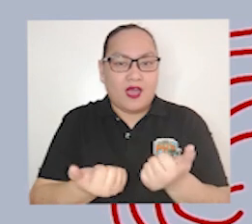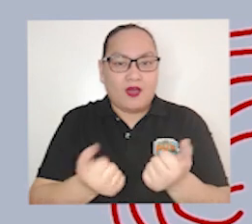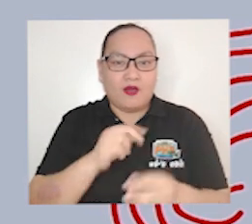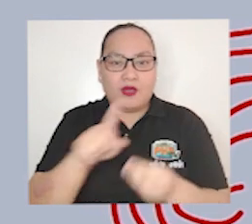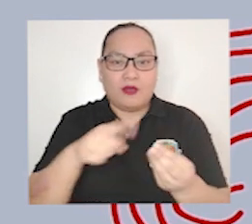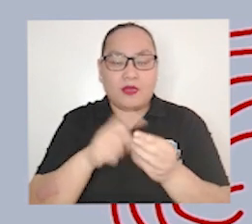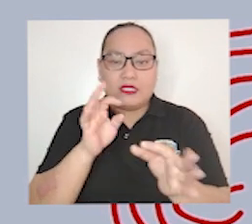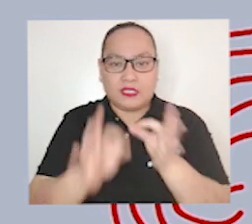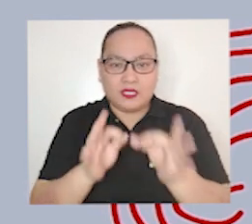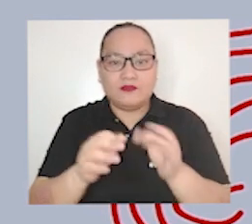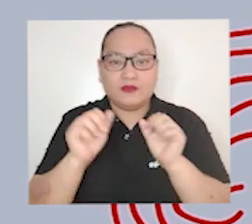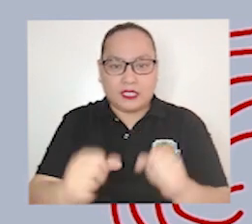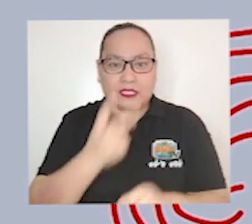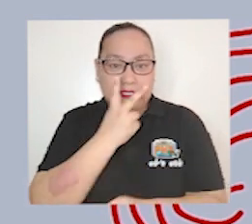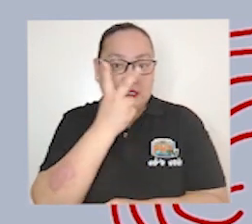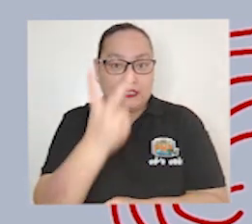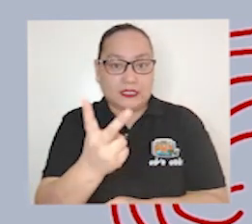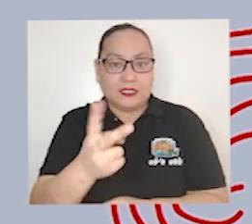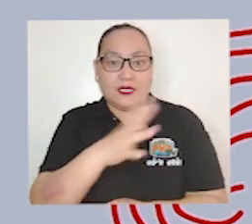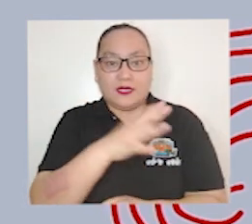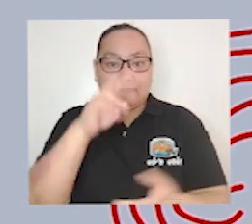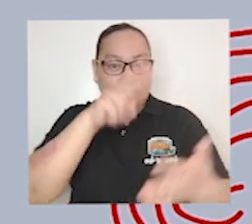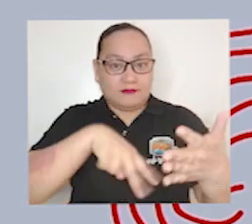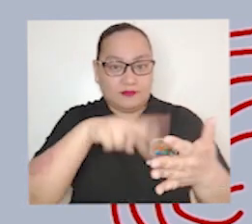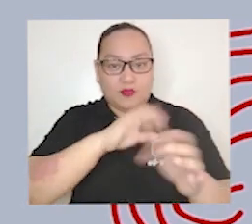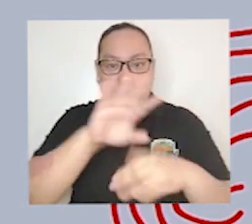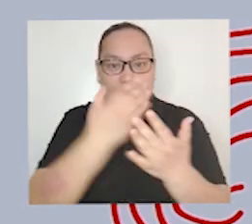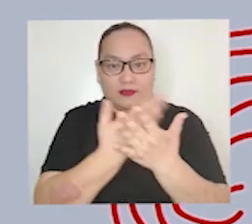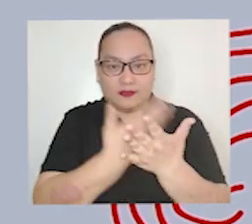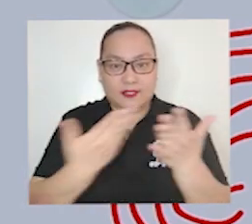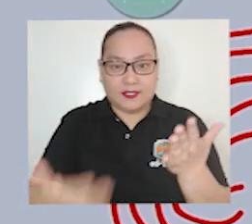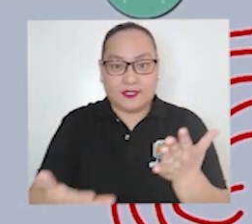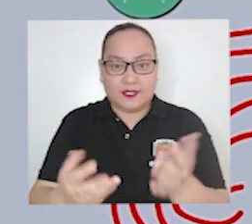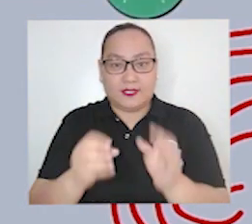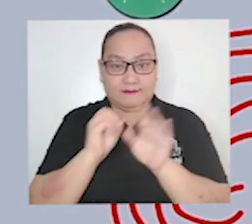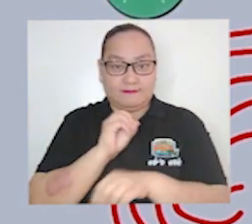How about if we can see and read all these things?